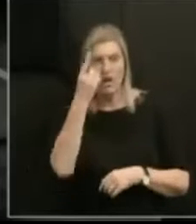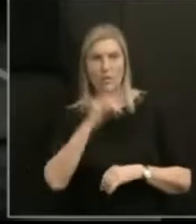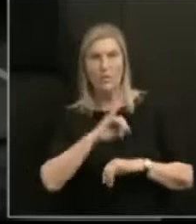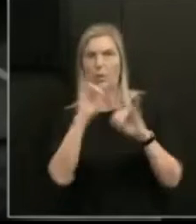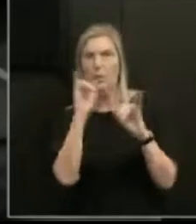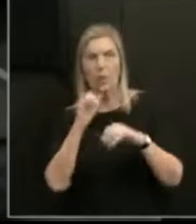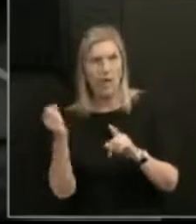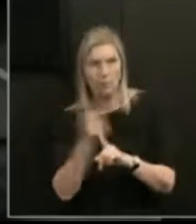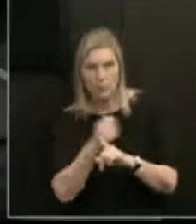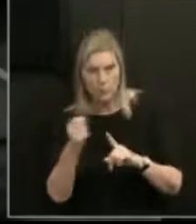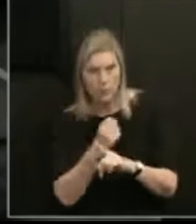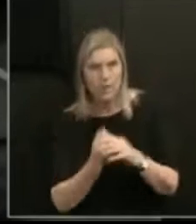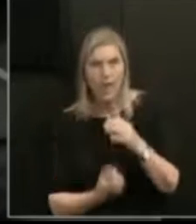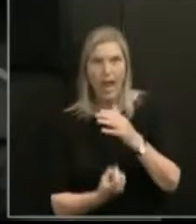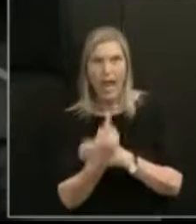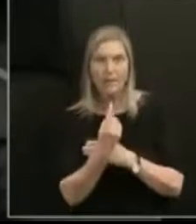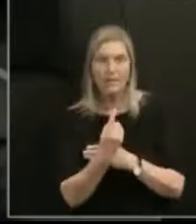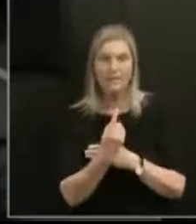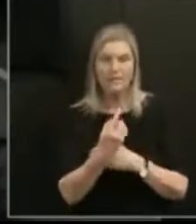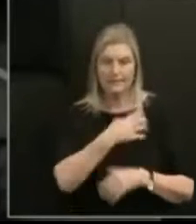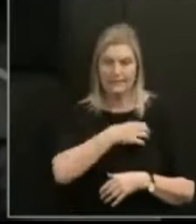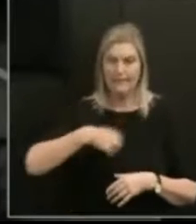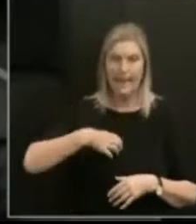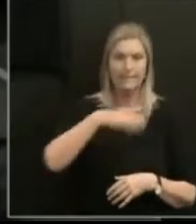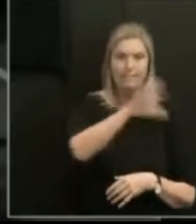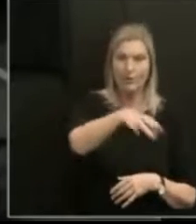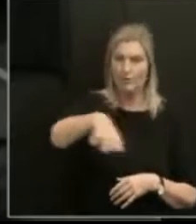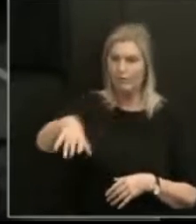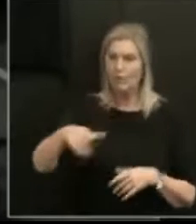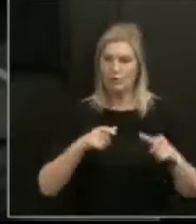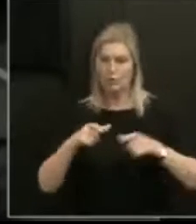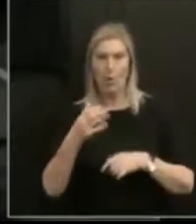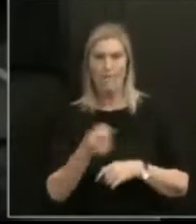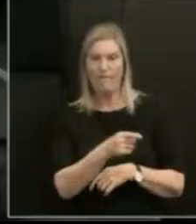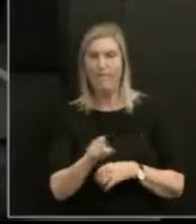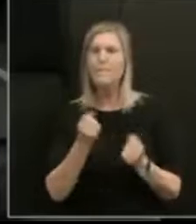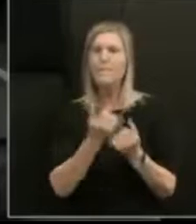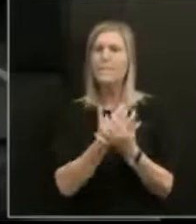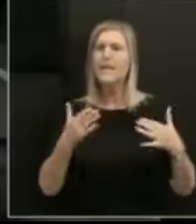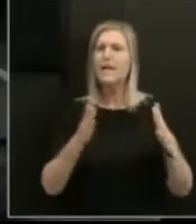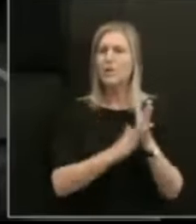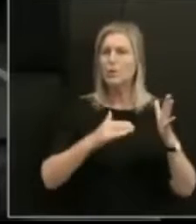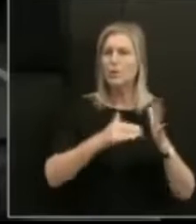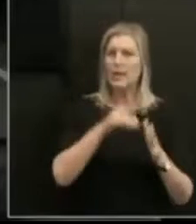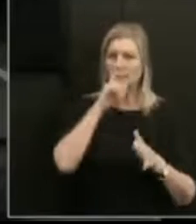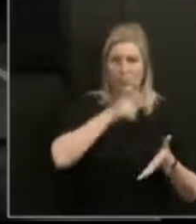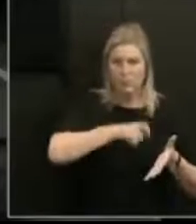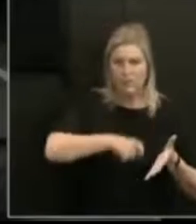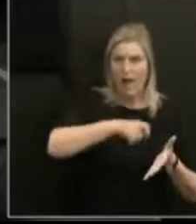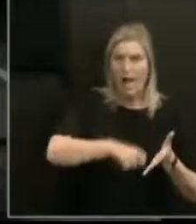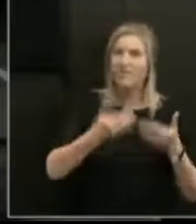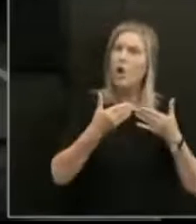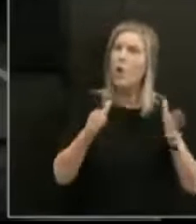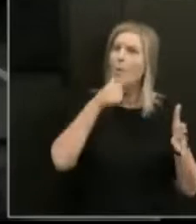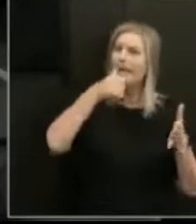abuse that occurred in places under the control of the state. Many New Zealanders signed the Human Rights Commission's open